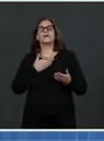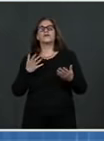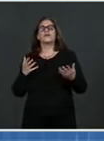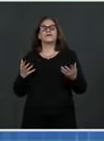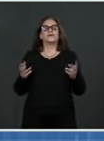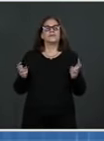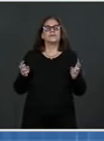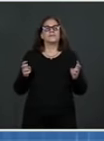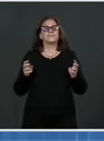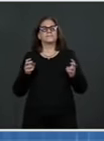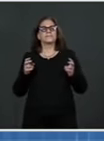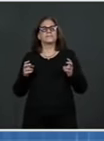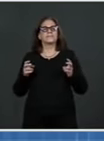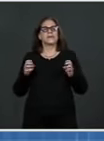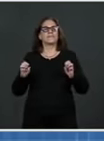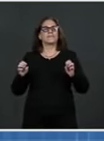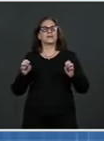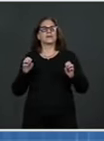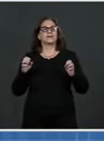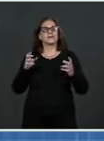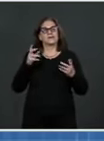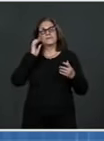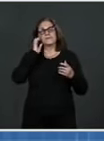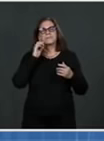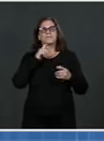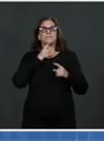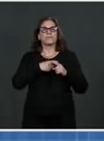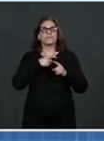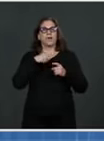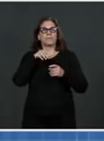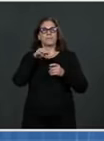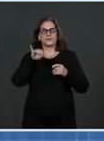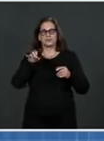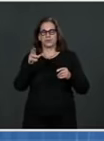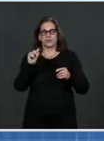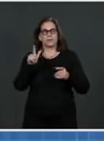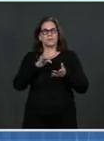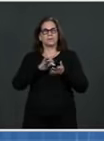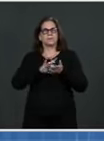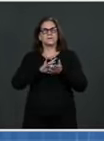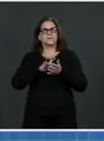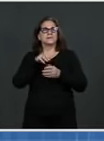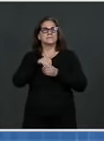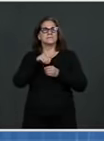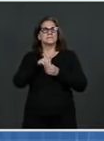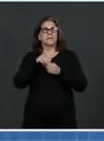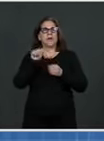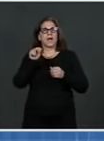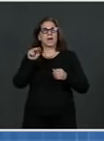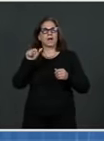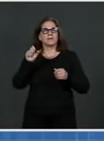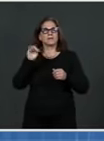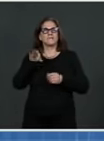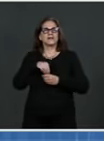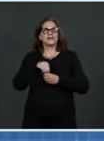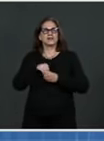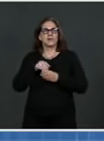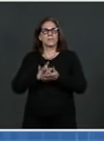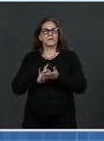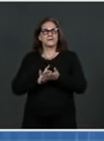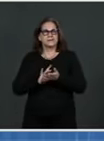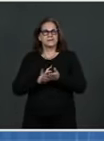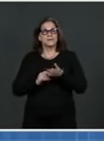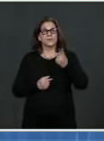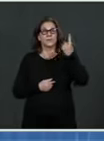Internal Medicine from some time ago, which showed that about one-third of people with SARS-CoV-2 infection